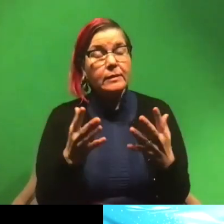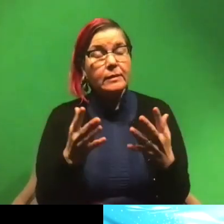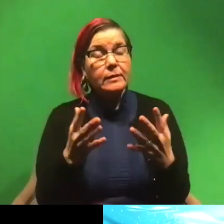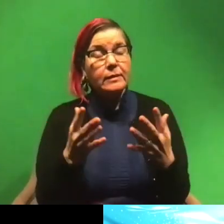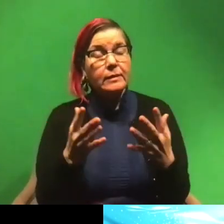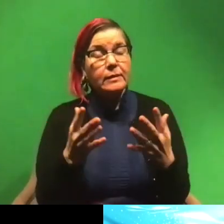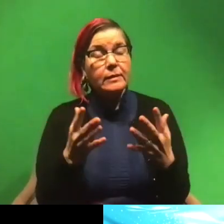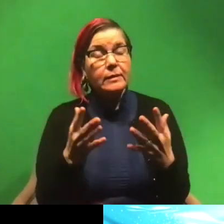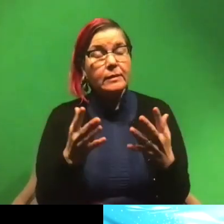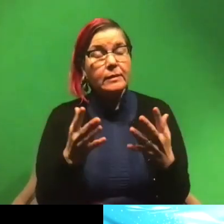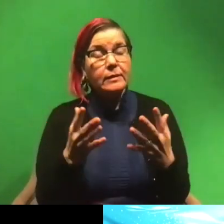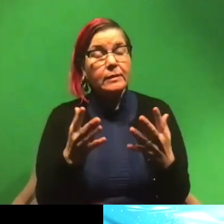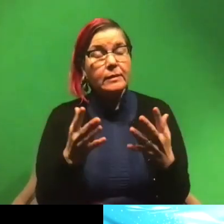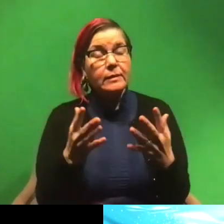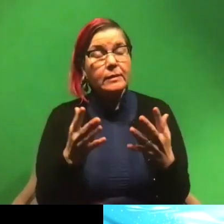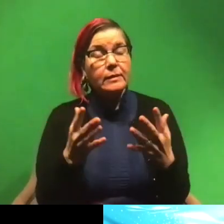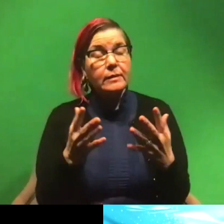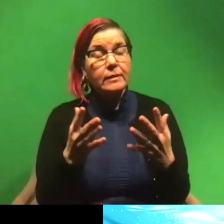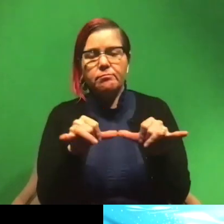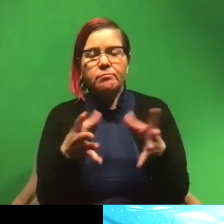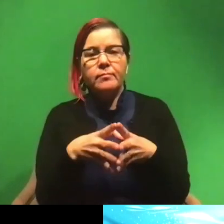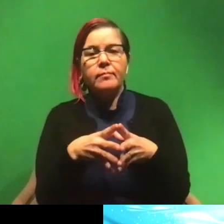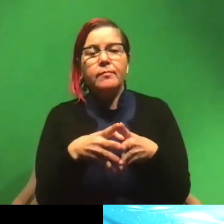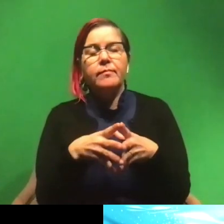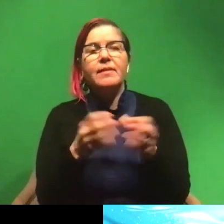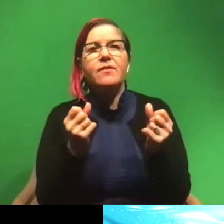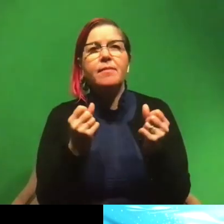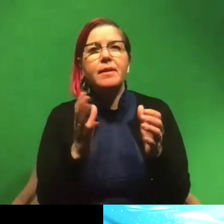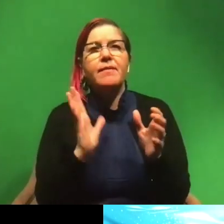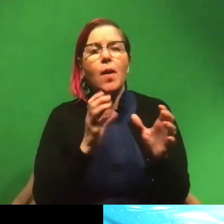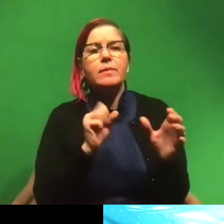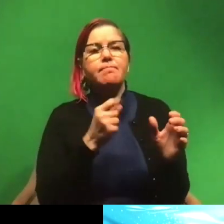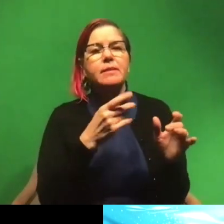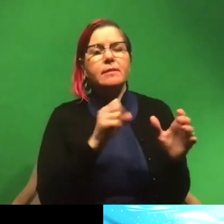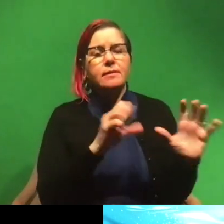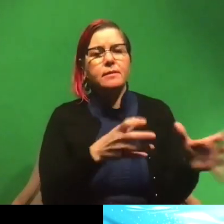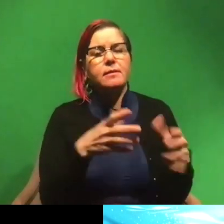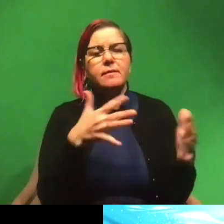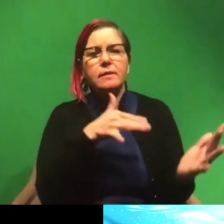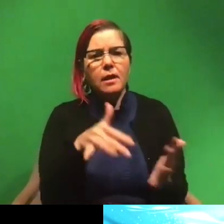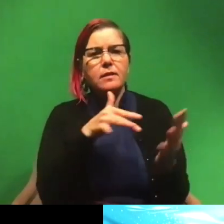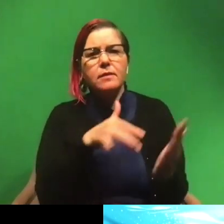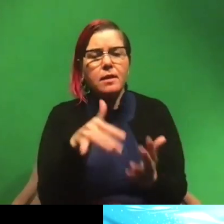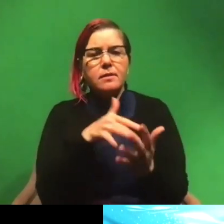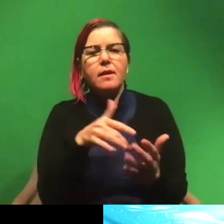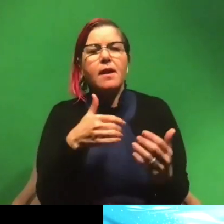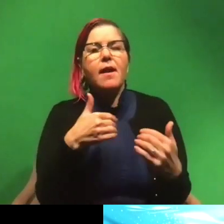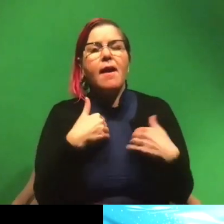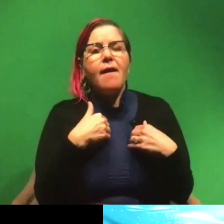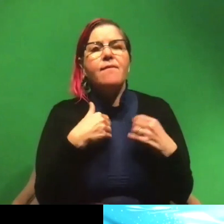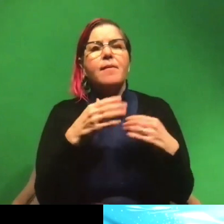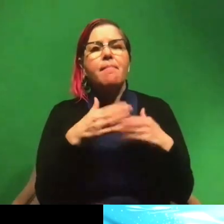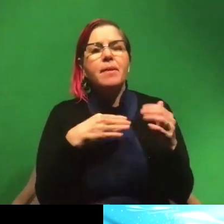uh, their size. So for a lot of our species that we've studied a lot, we have built